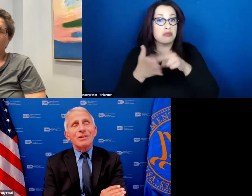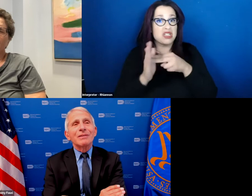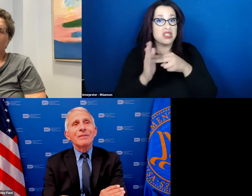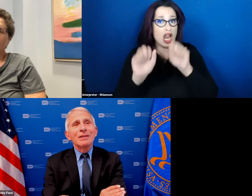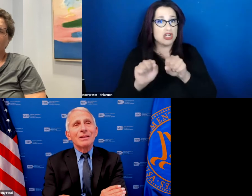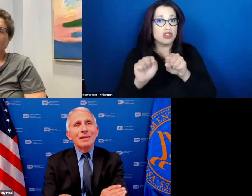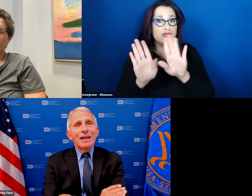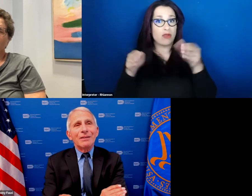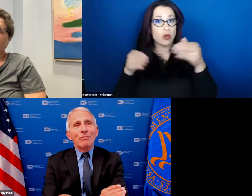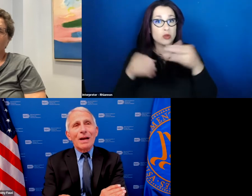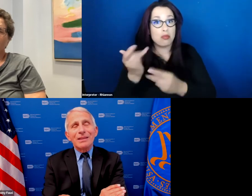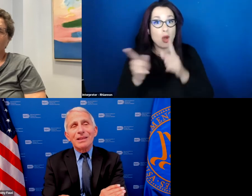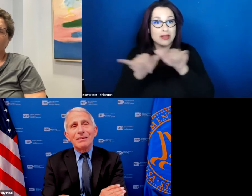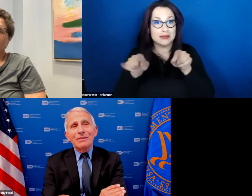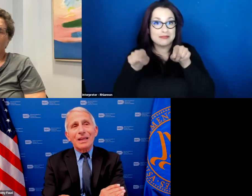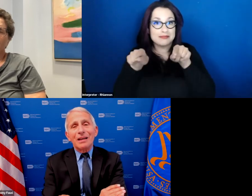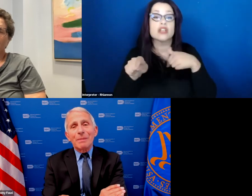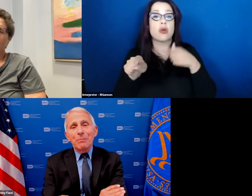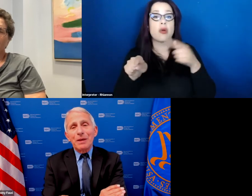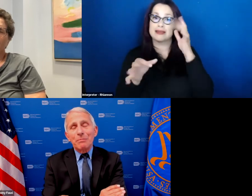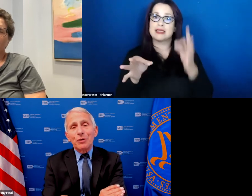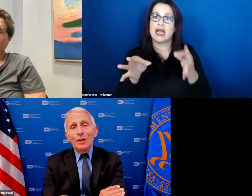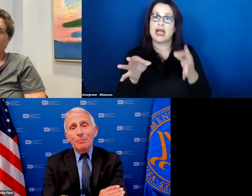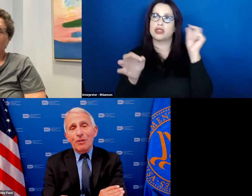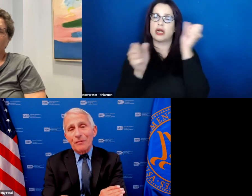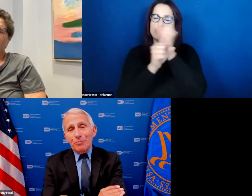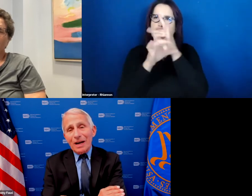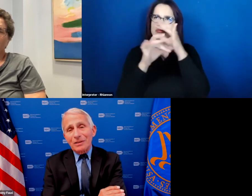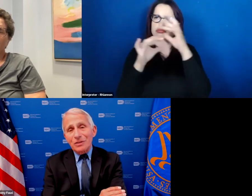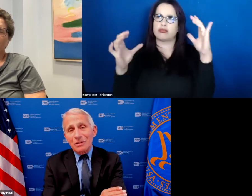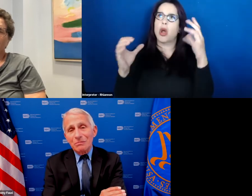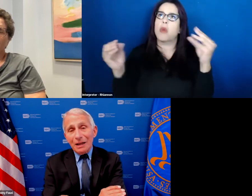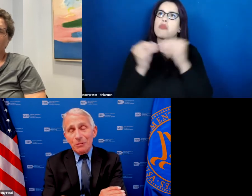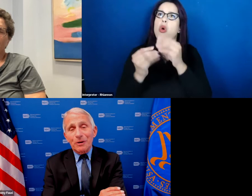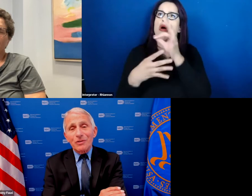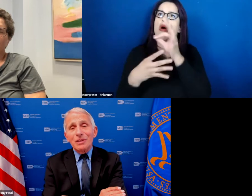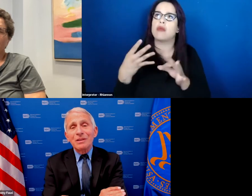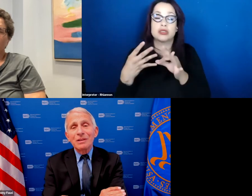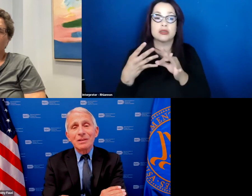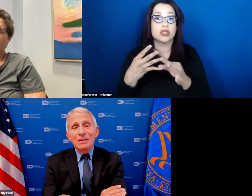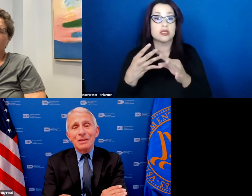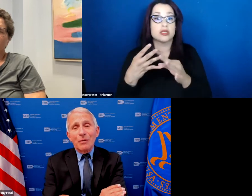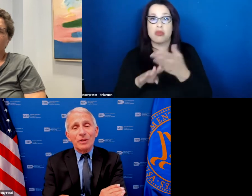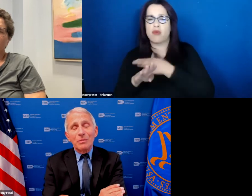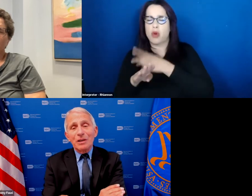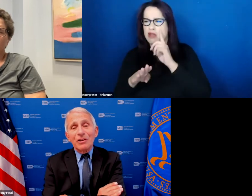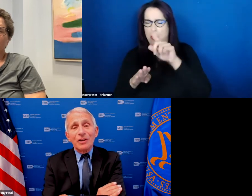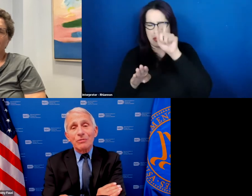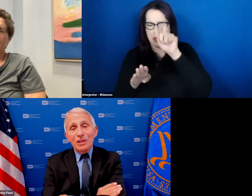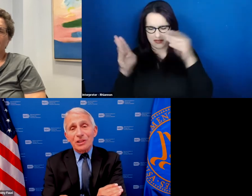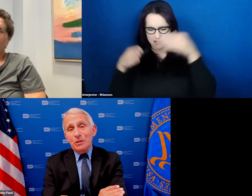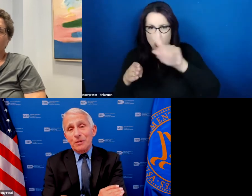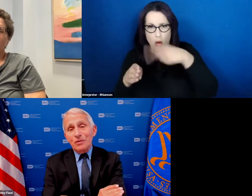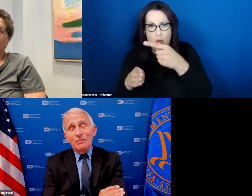horizon and rather than thinking about being purely a private practice medical person i wanted to be a